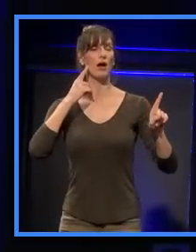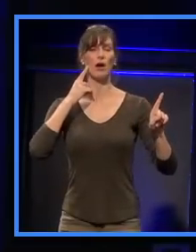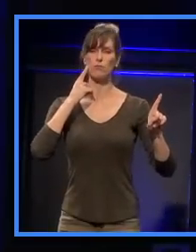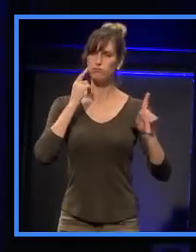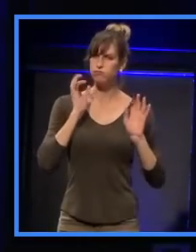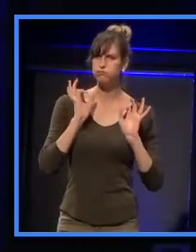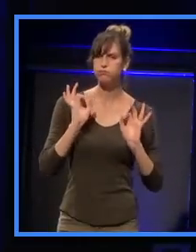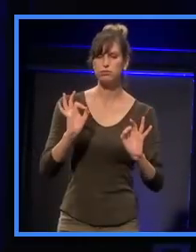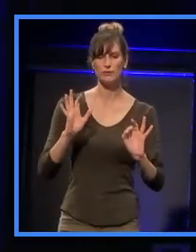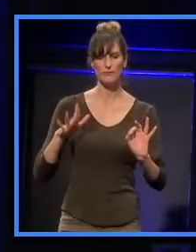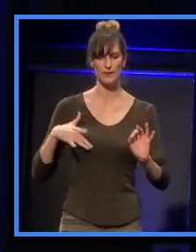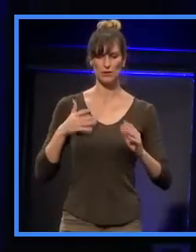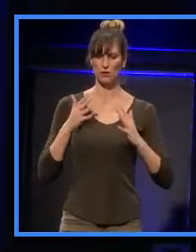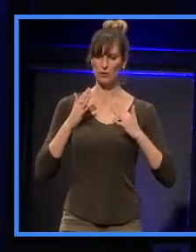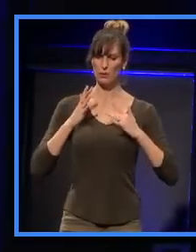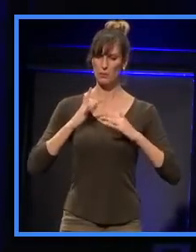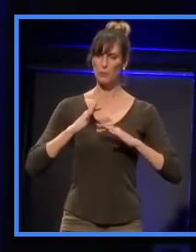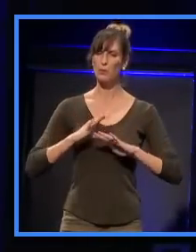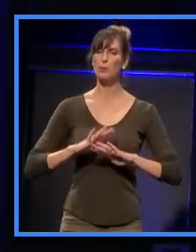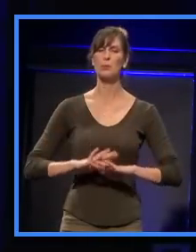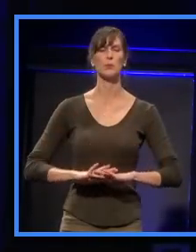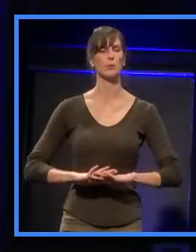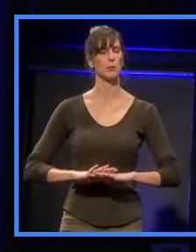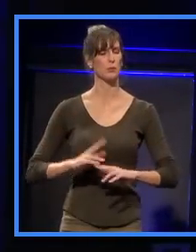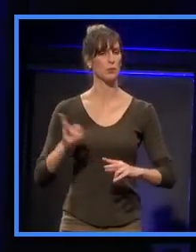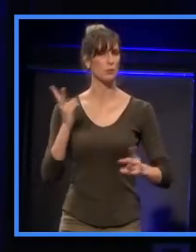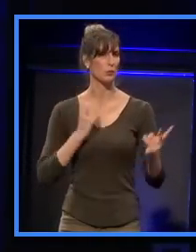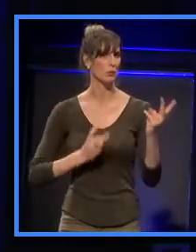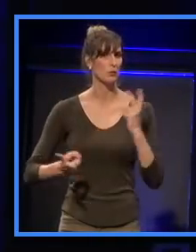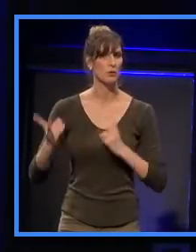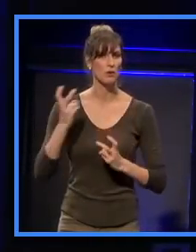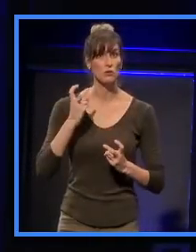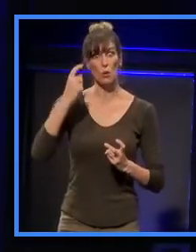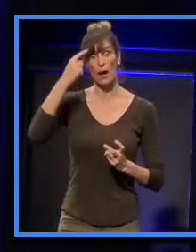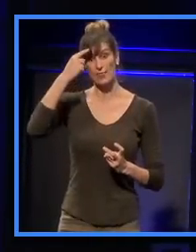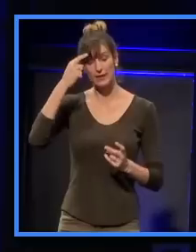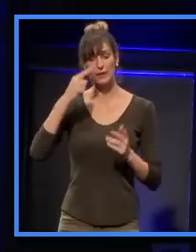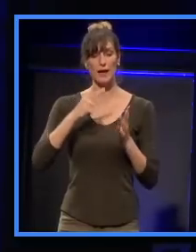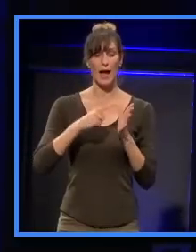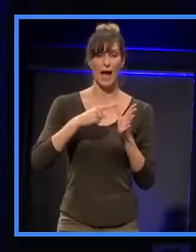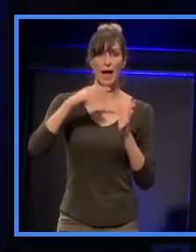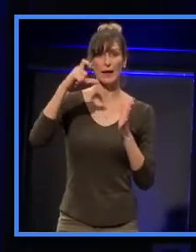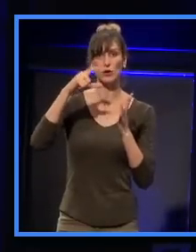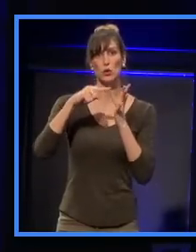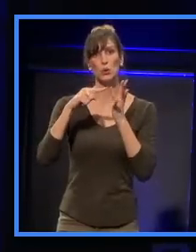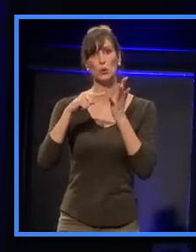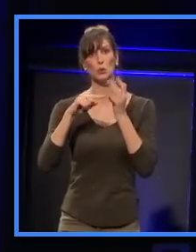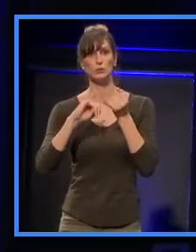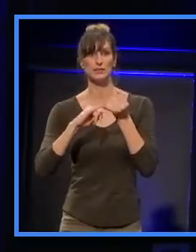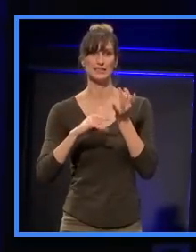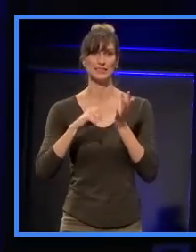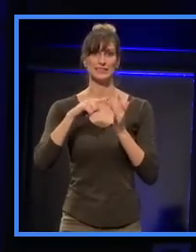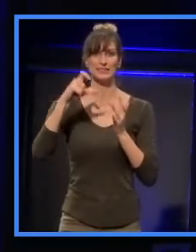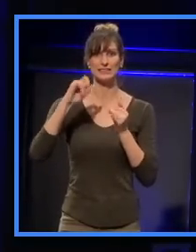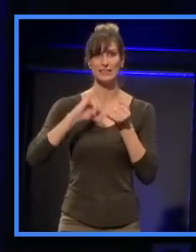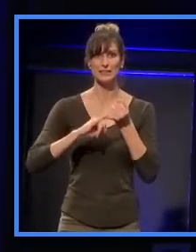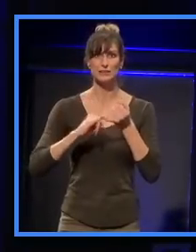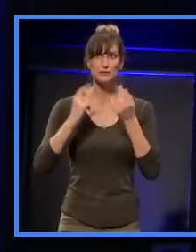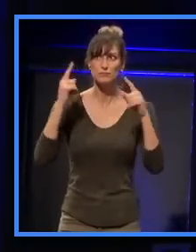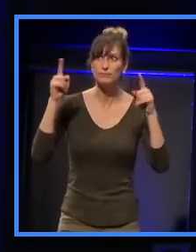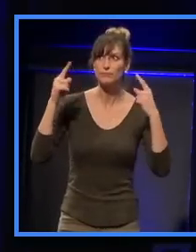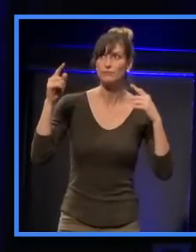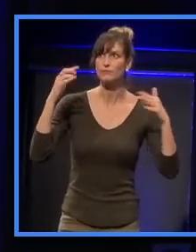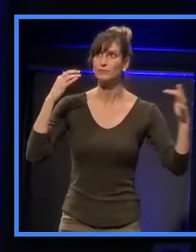completely. So, I think that acoustics are critical to everyday life. There's a lot of move to activity-based